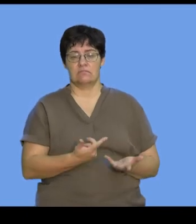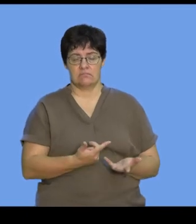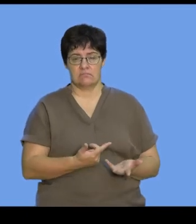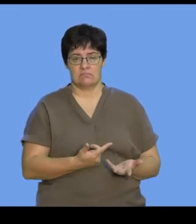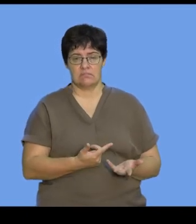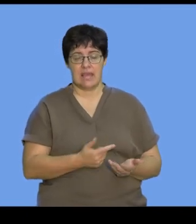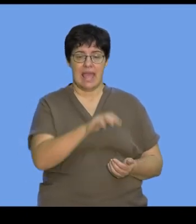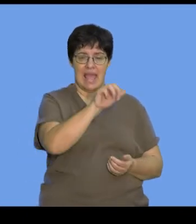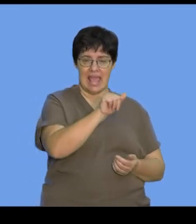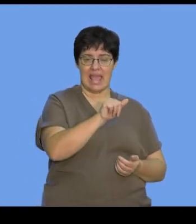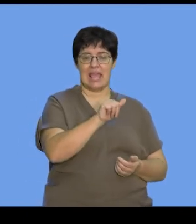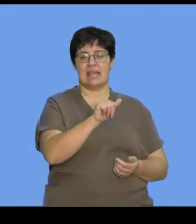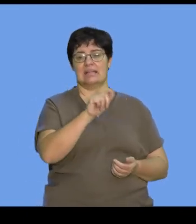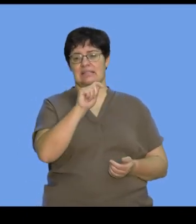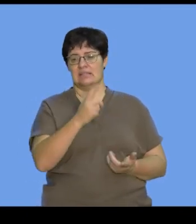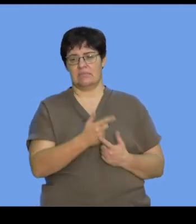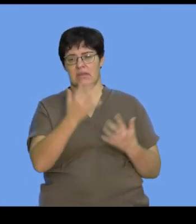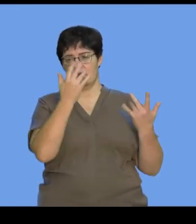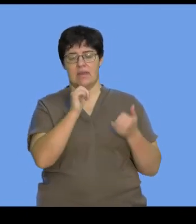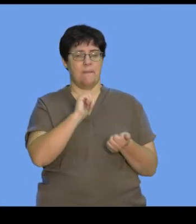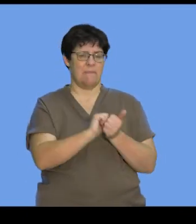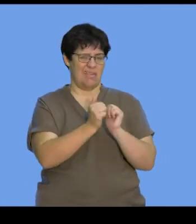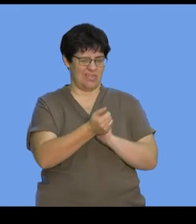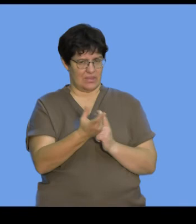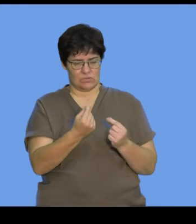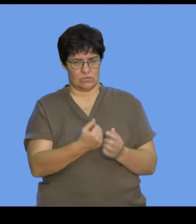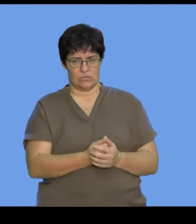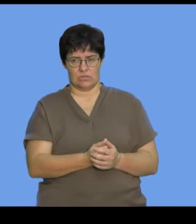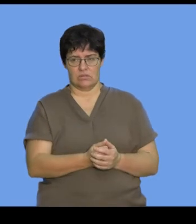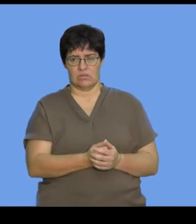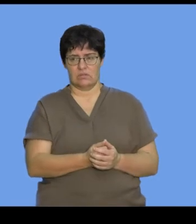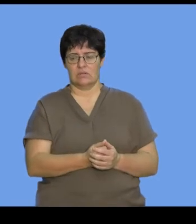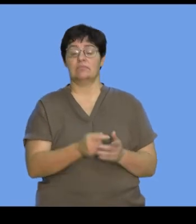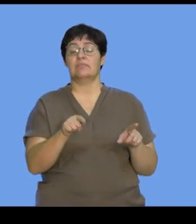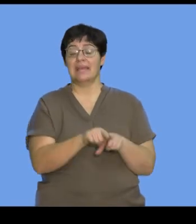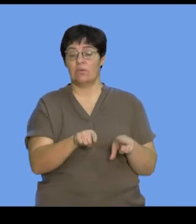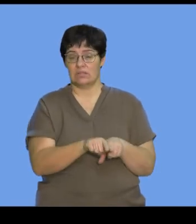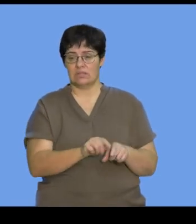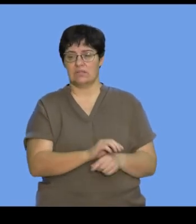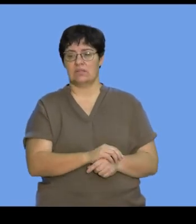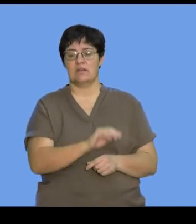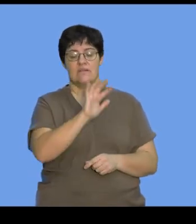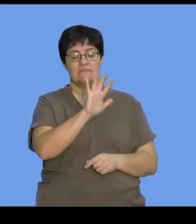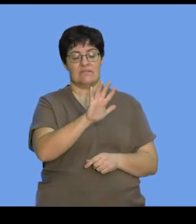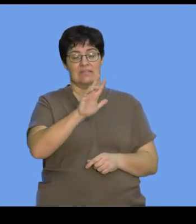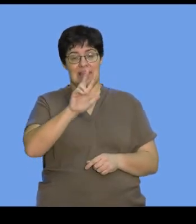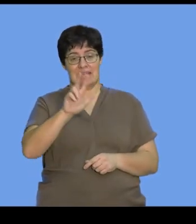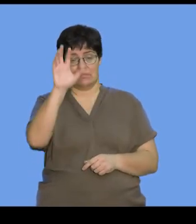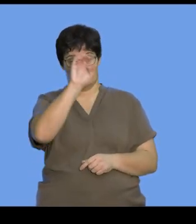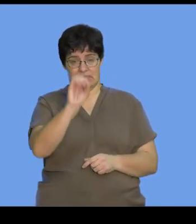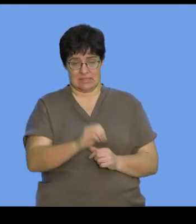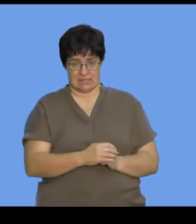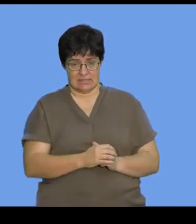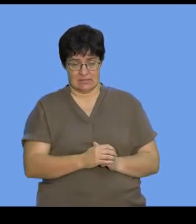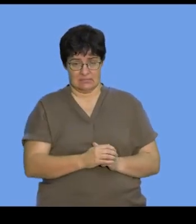plus thymine is. And so, if you do your maths on this, so that's already, that equals to 58%.